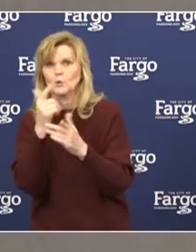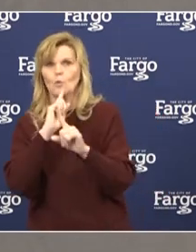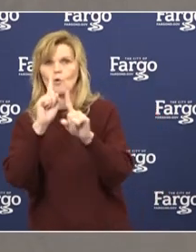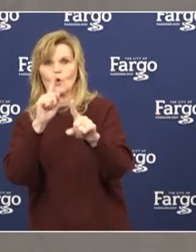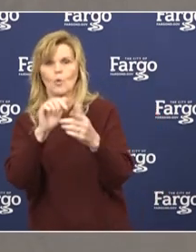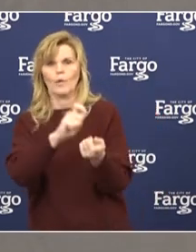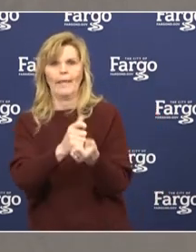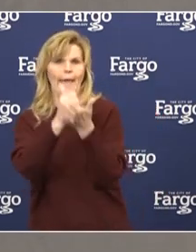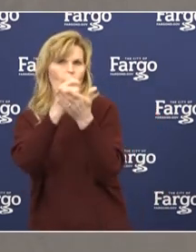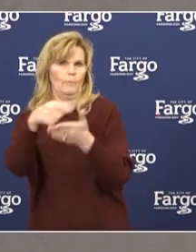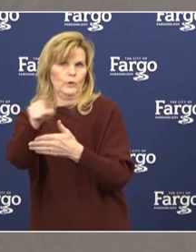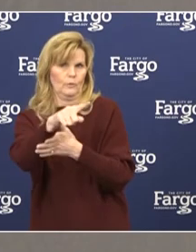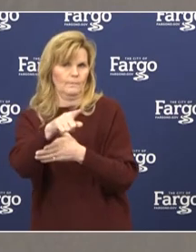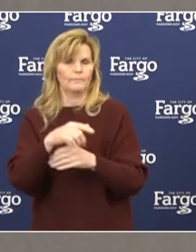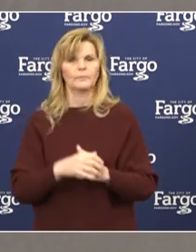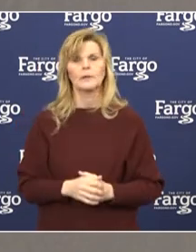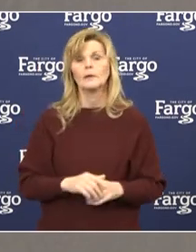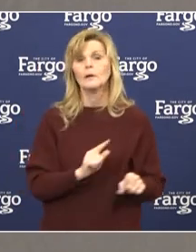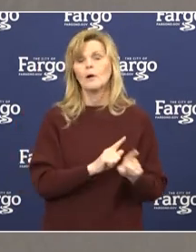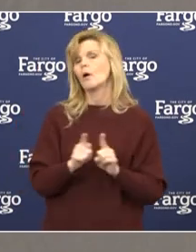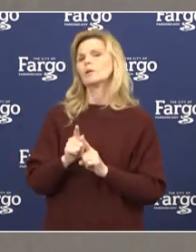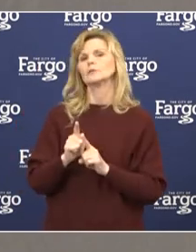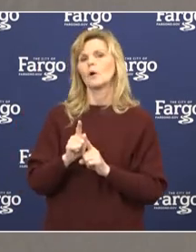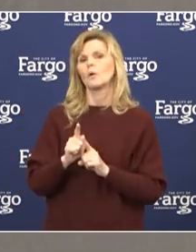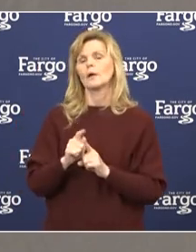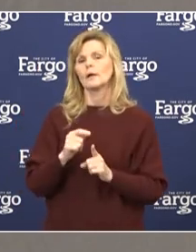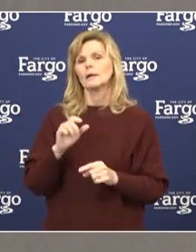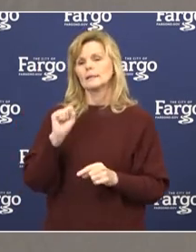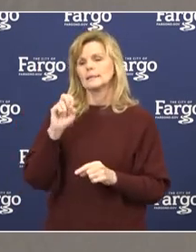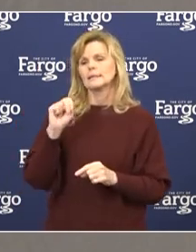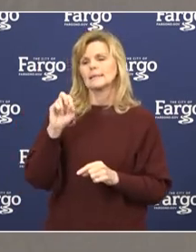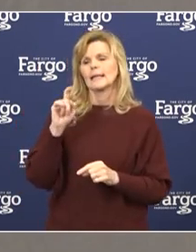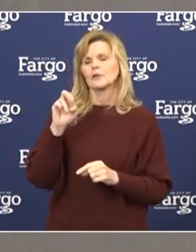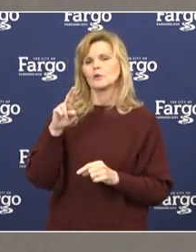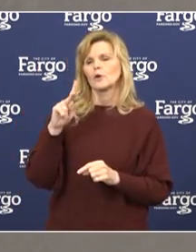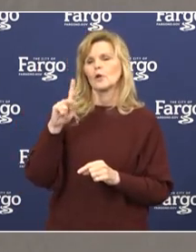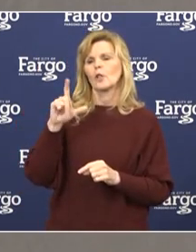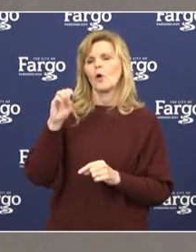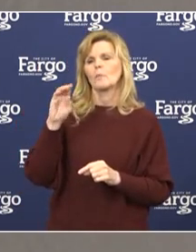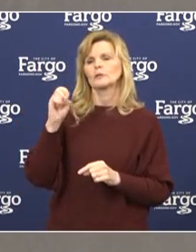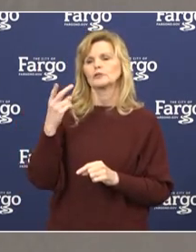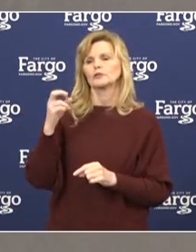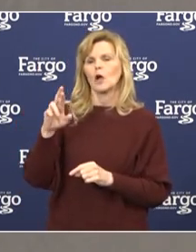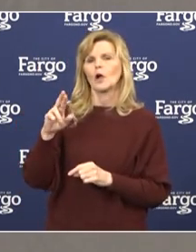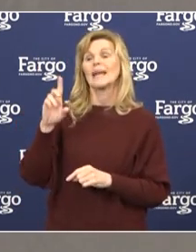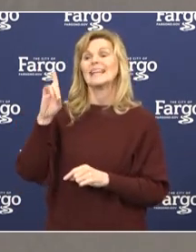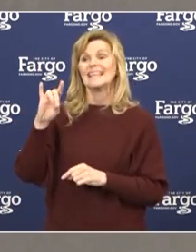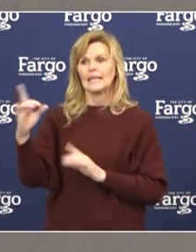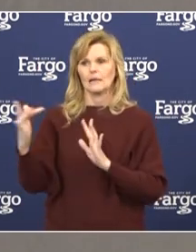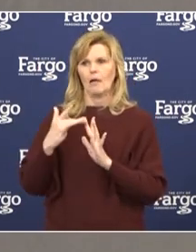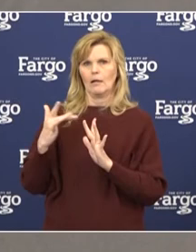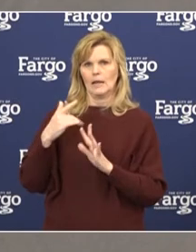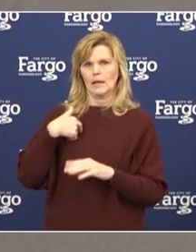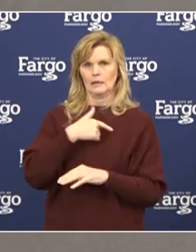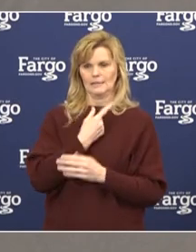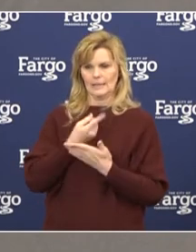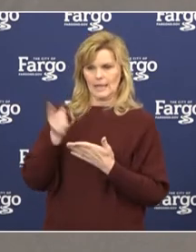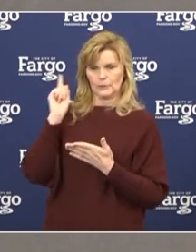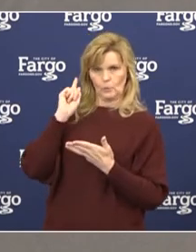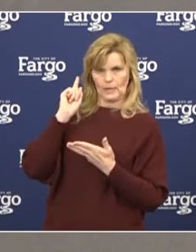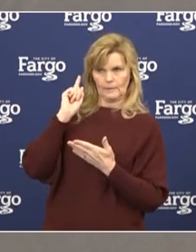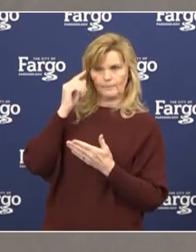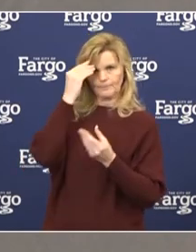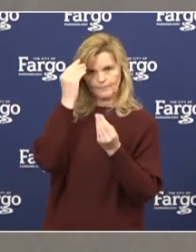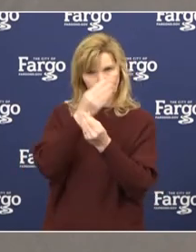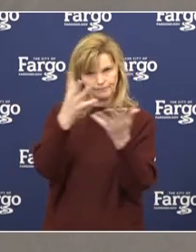Also, on that note, I'll also follow up that Senator Amy Klobuchar did reach out last week, and just so for